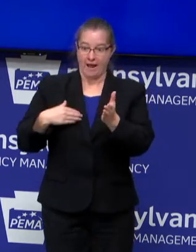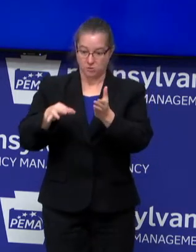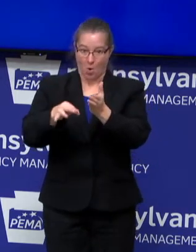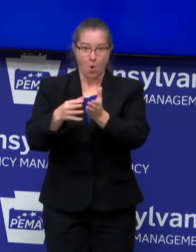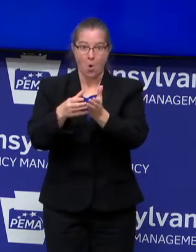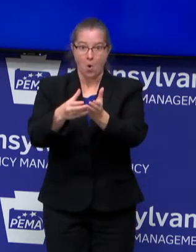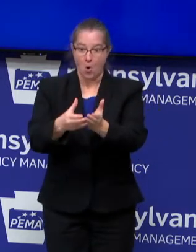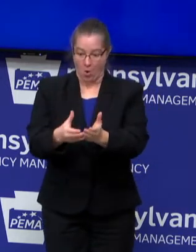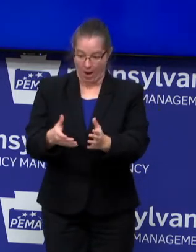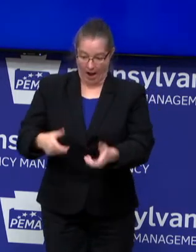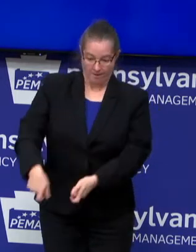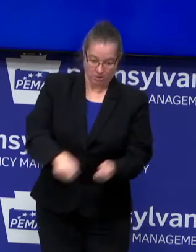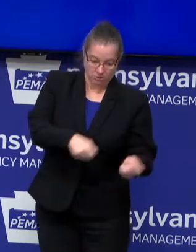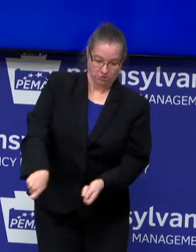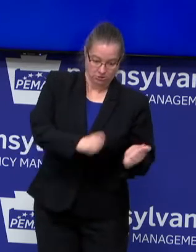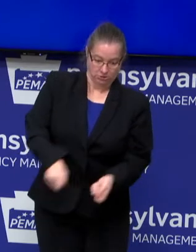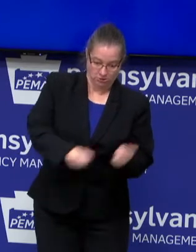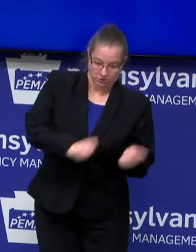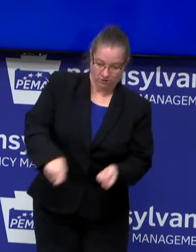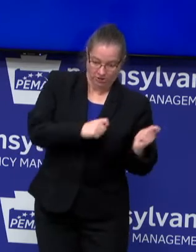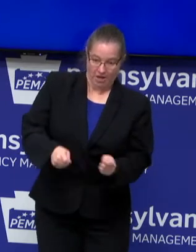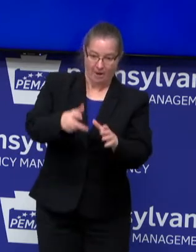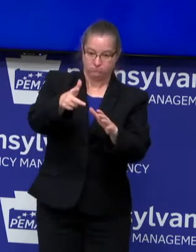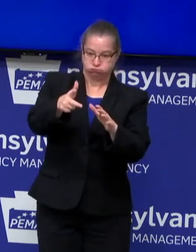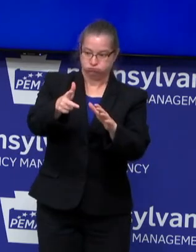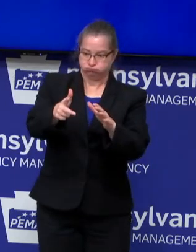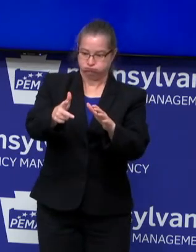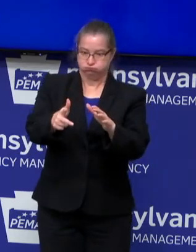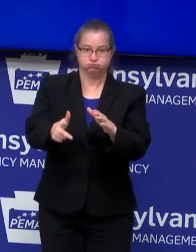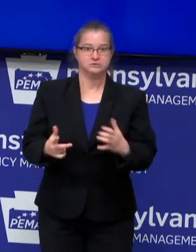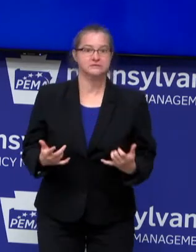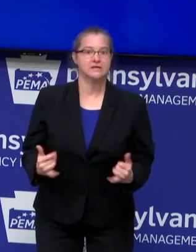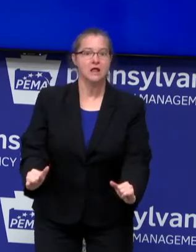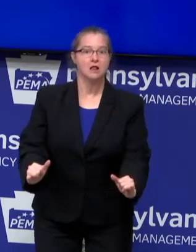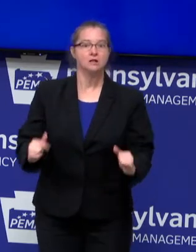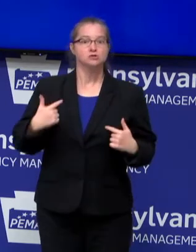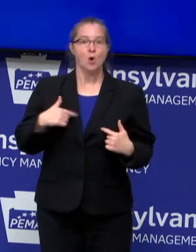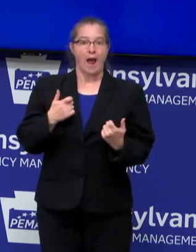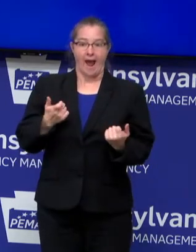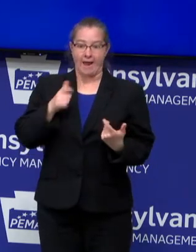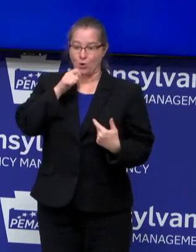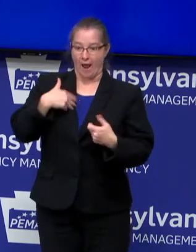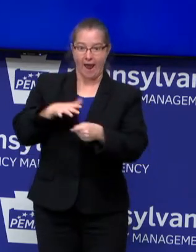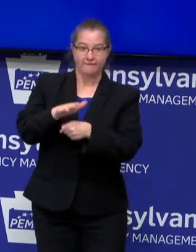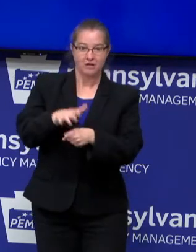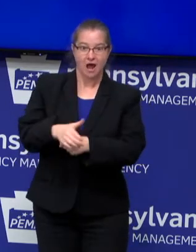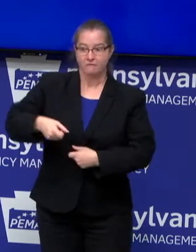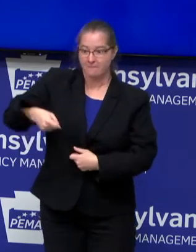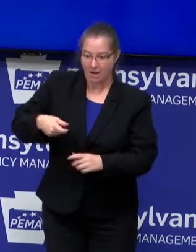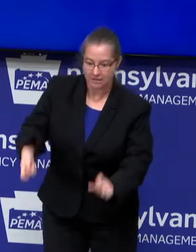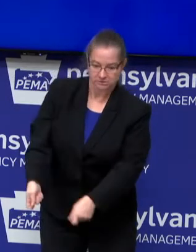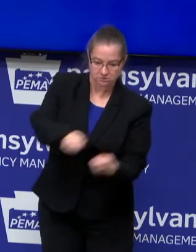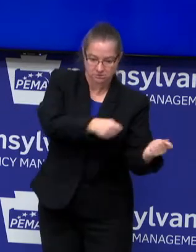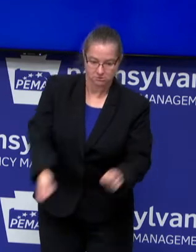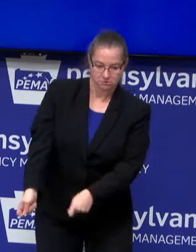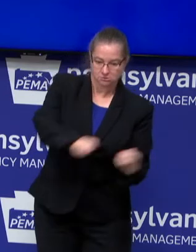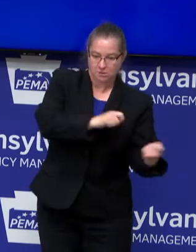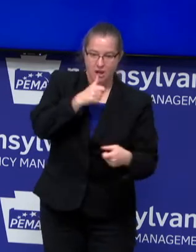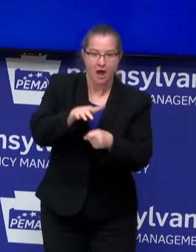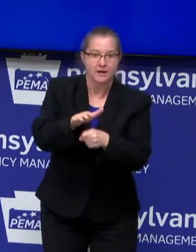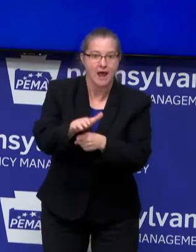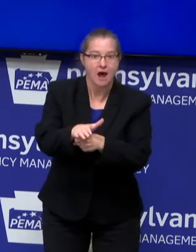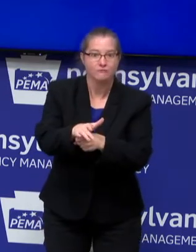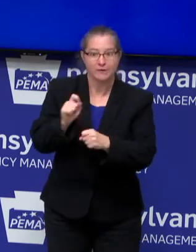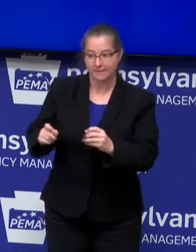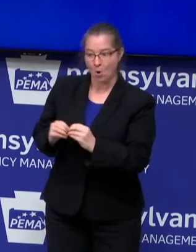bottom of the boat. And somehow we have to figure out how to increase the number of buckets we have to bail, but more importantly, how to